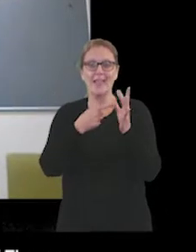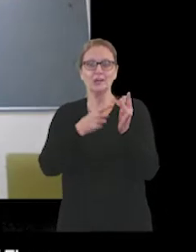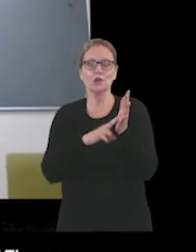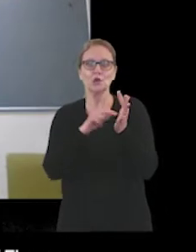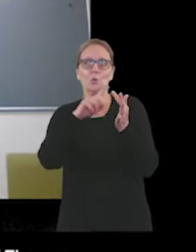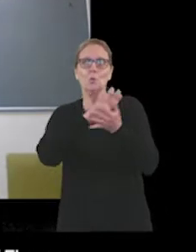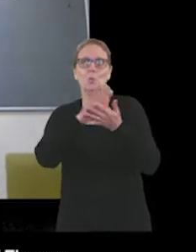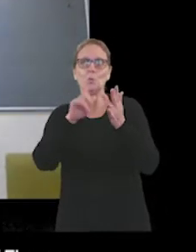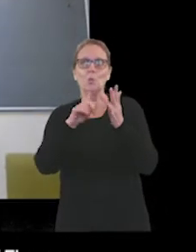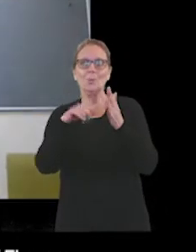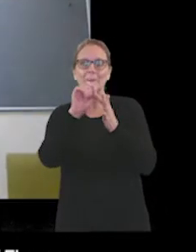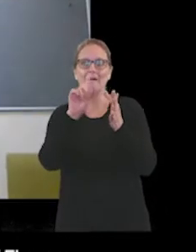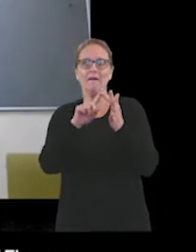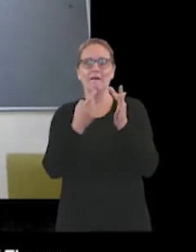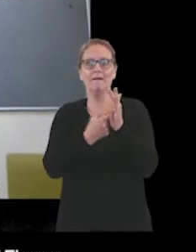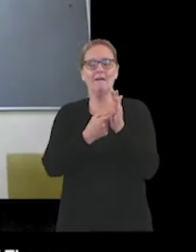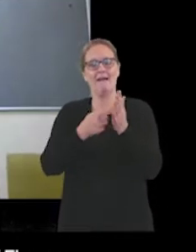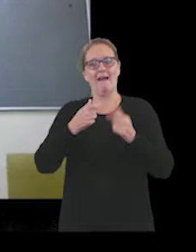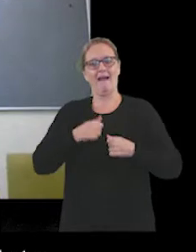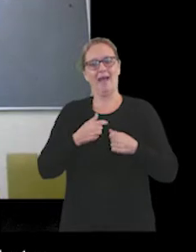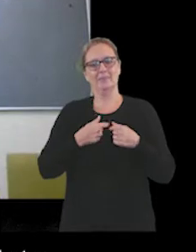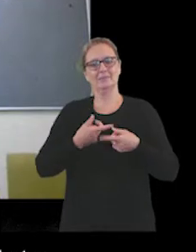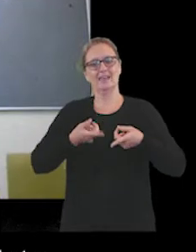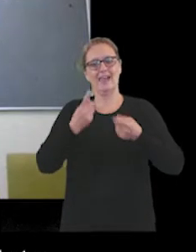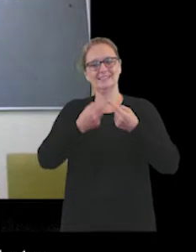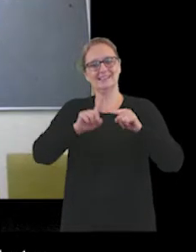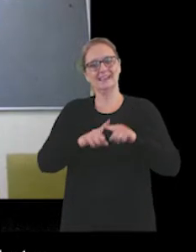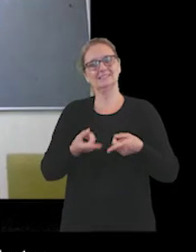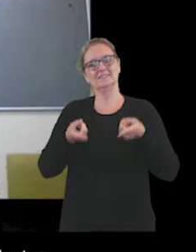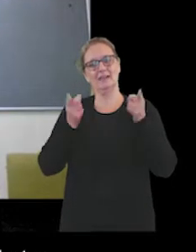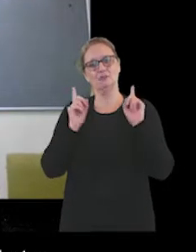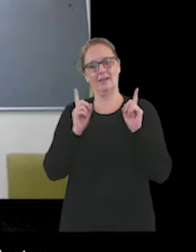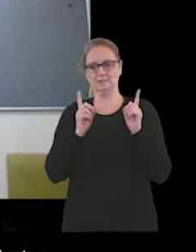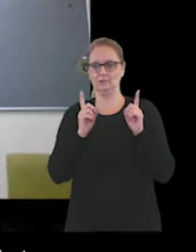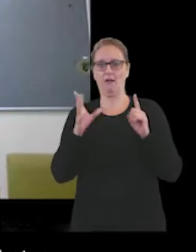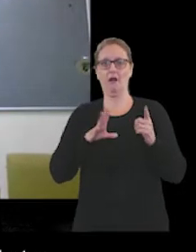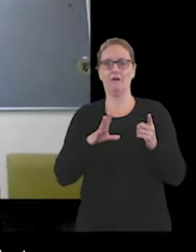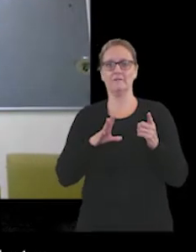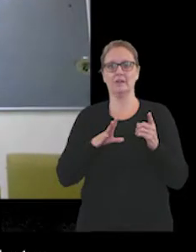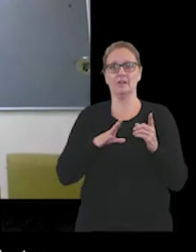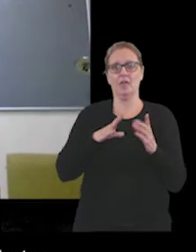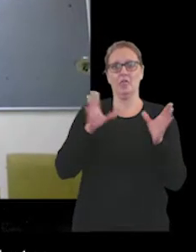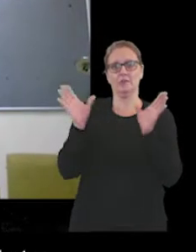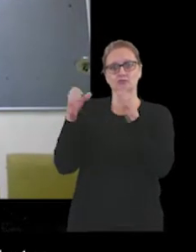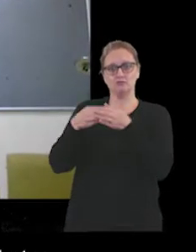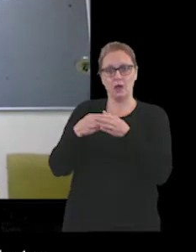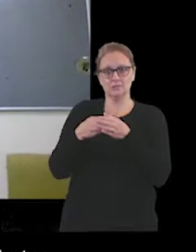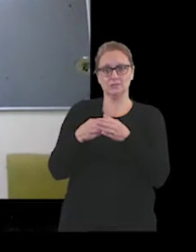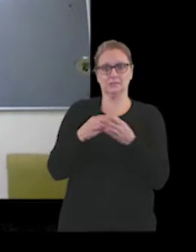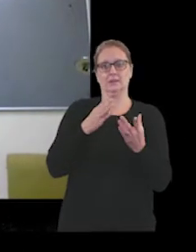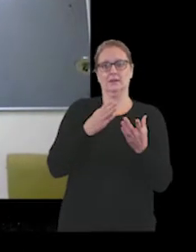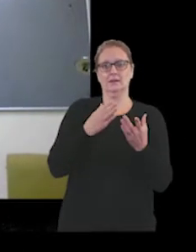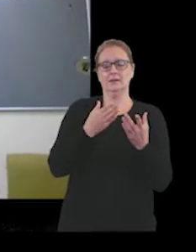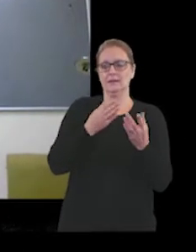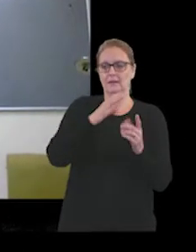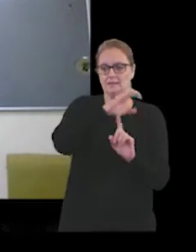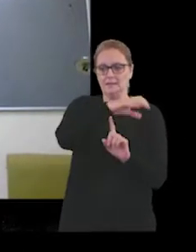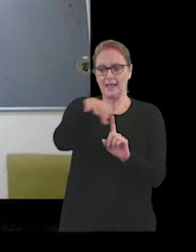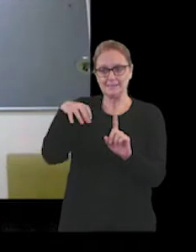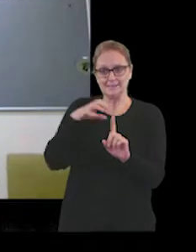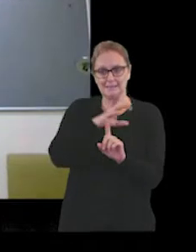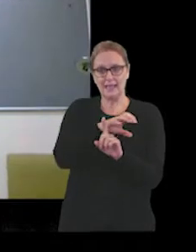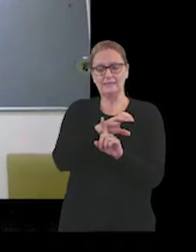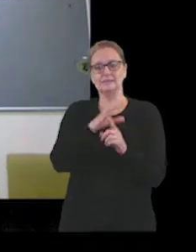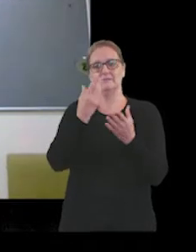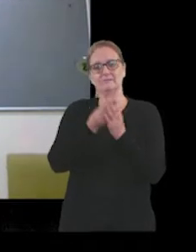of Finance, Information and Estates. And over the next few minutes, I'm going to take you through our finances for the 2020